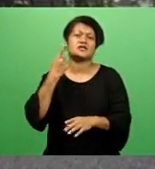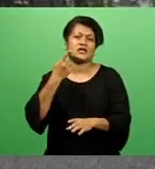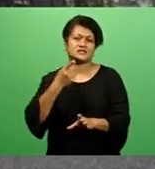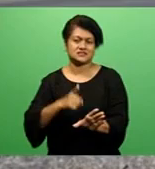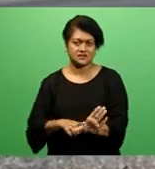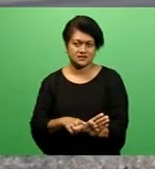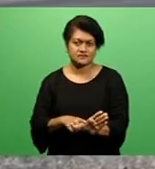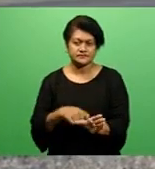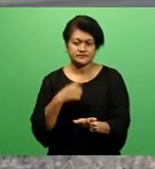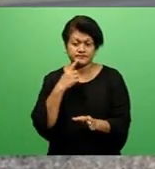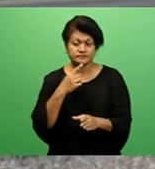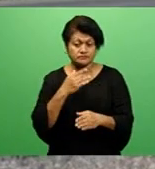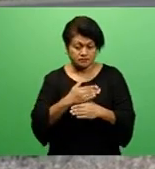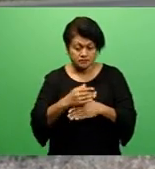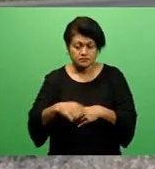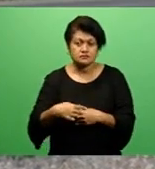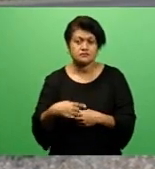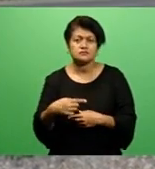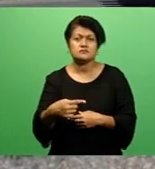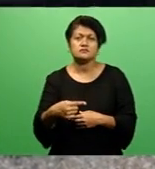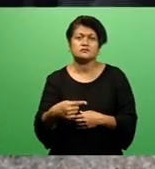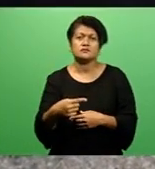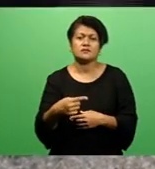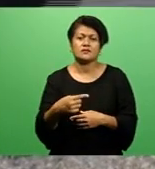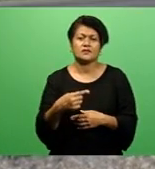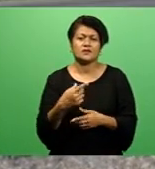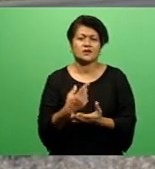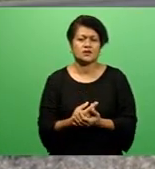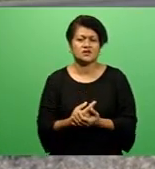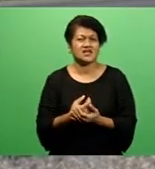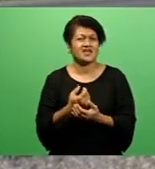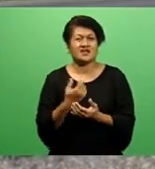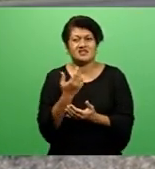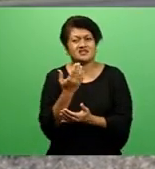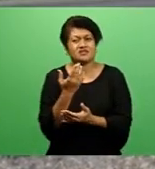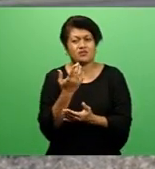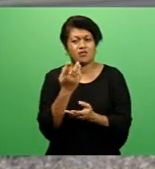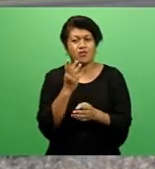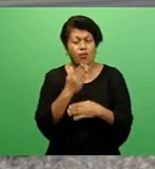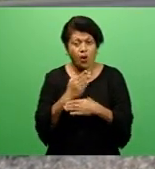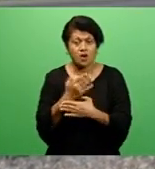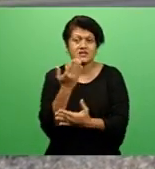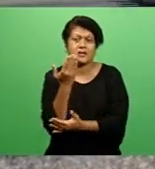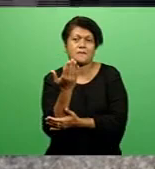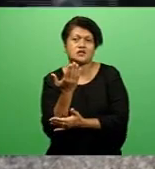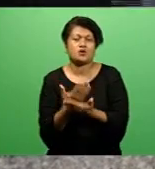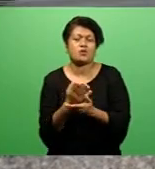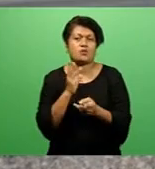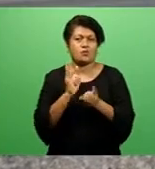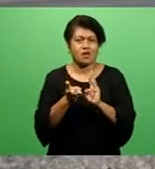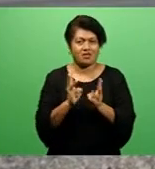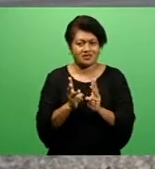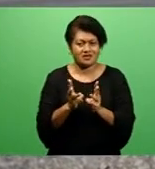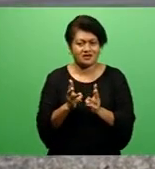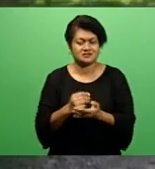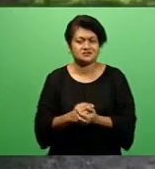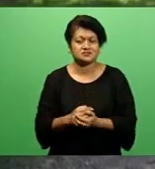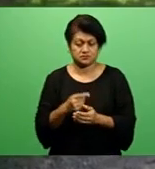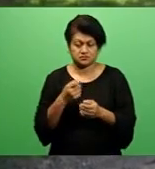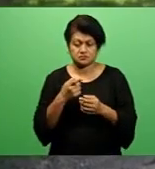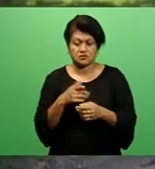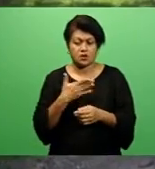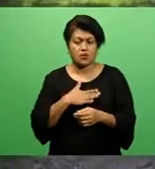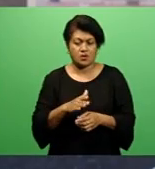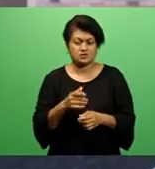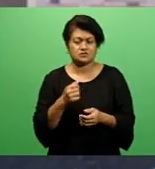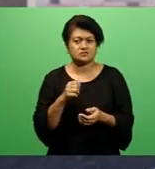Lal says the work will be carried out in three phases pending on the weather. Lal says pens have been developed to divert traffic from these roads to avoid